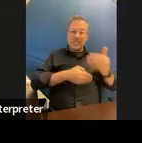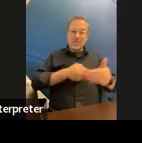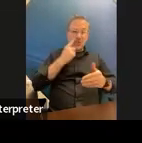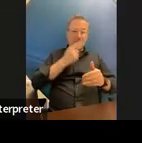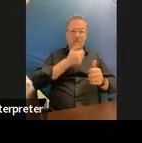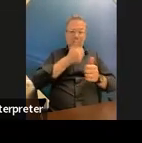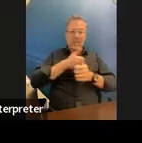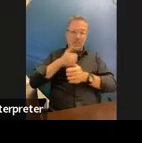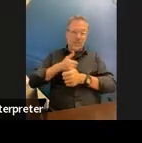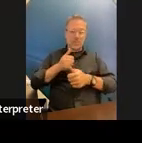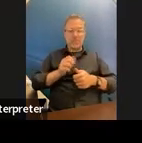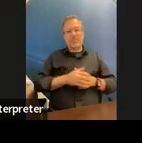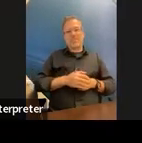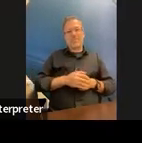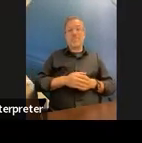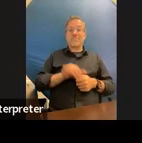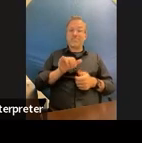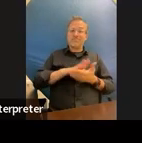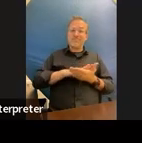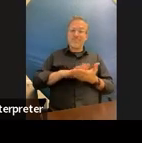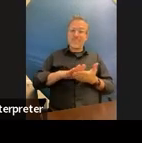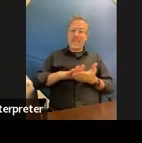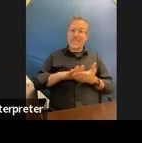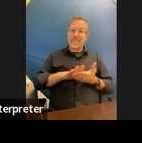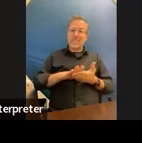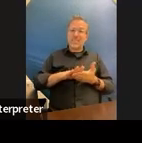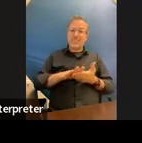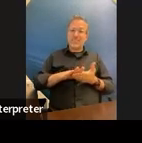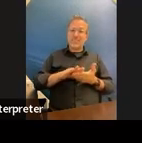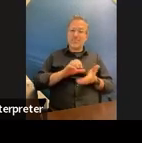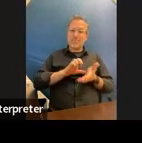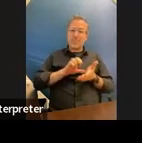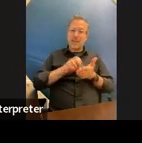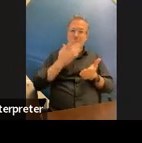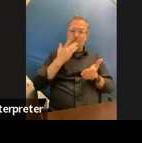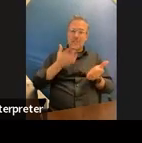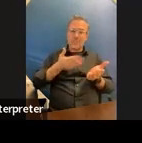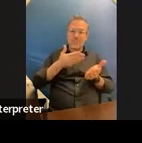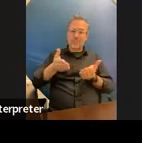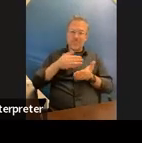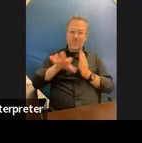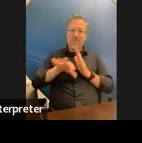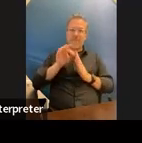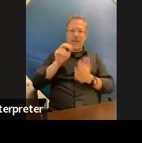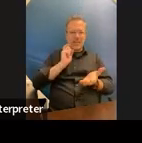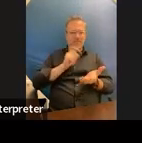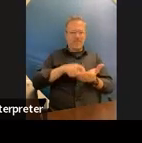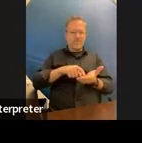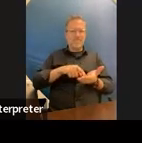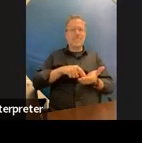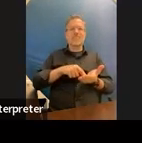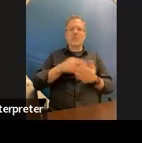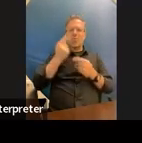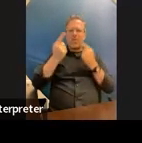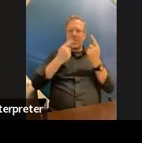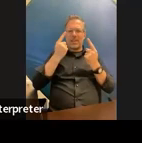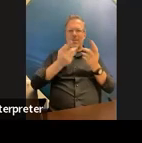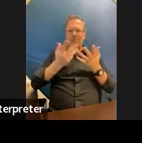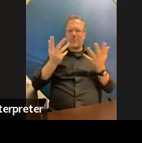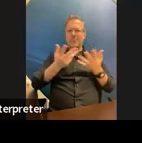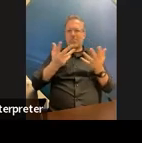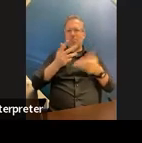so that's kind of a nice place to look um to kind of think about what kind of programming